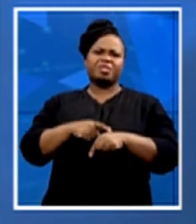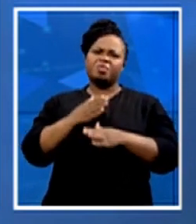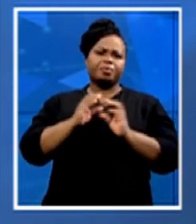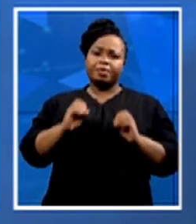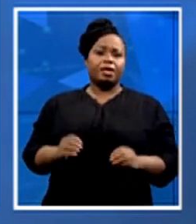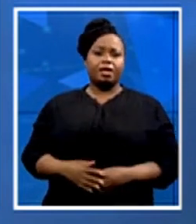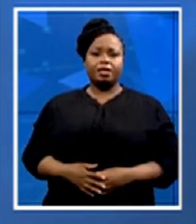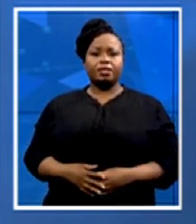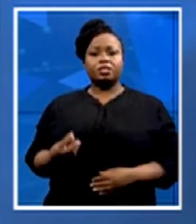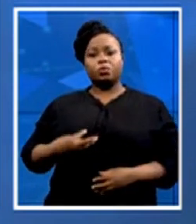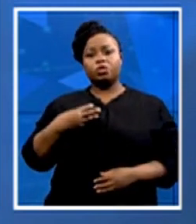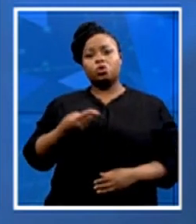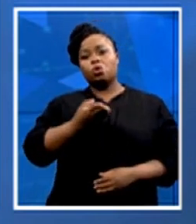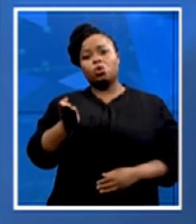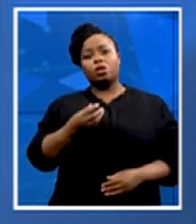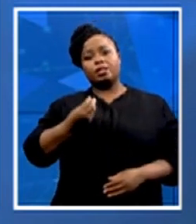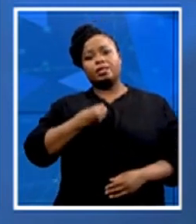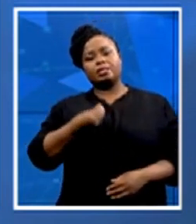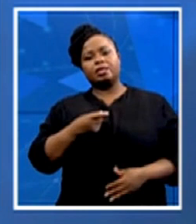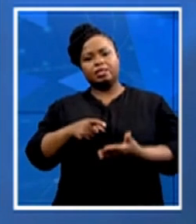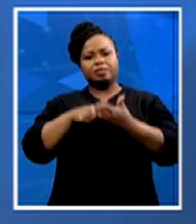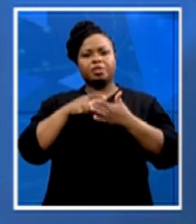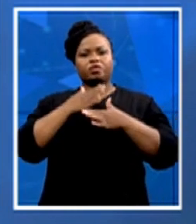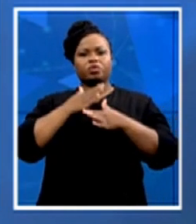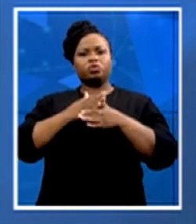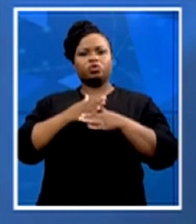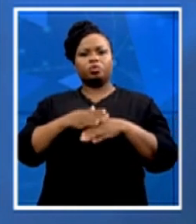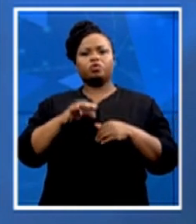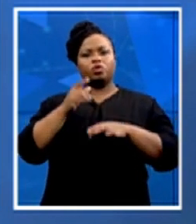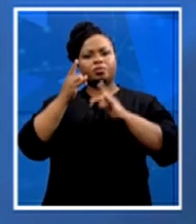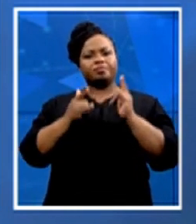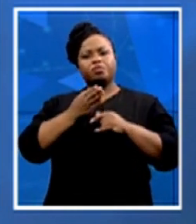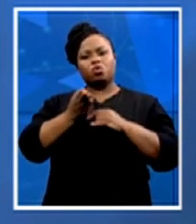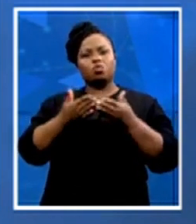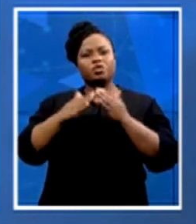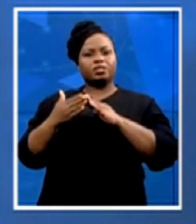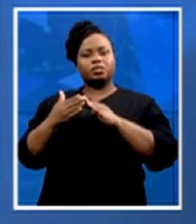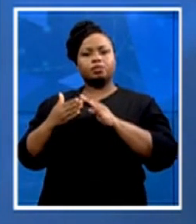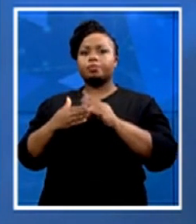demand for jobs for the citizens instead of following the political propaganda agenda.